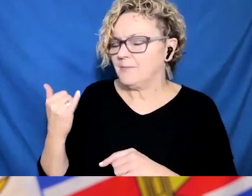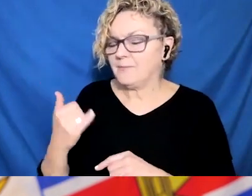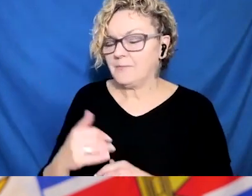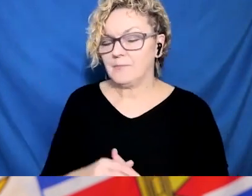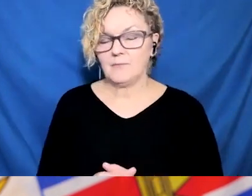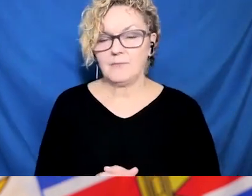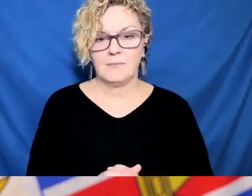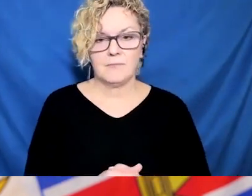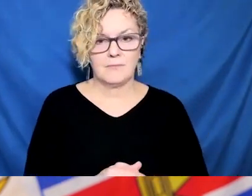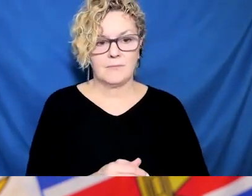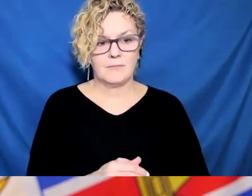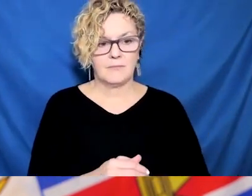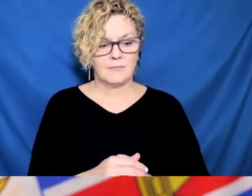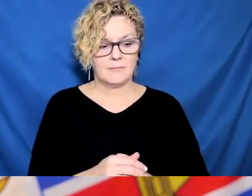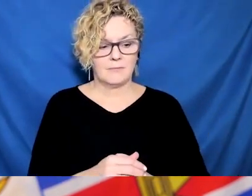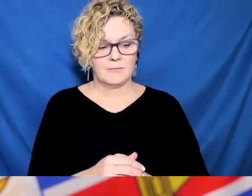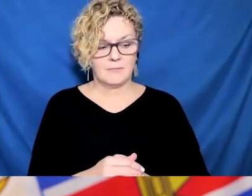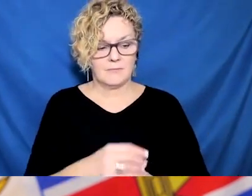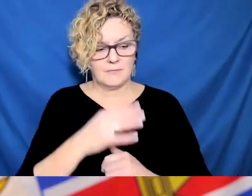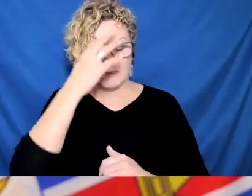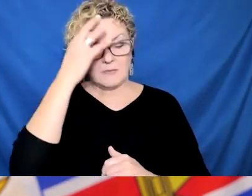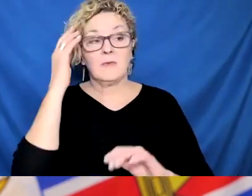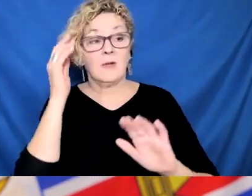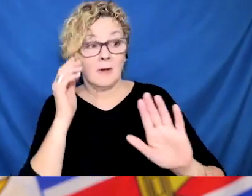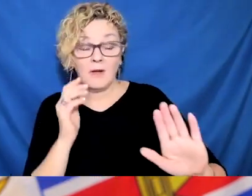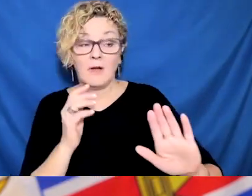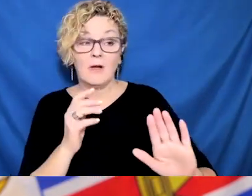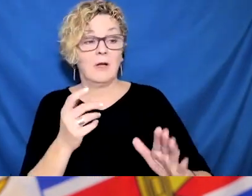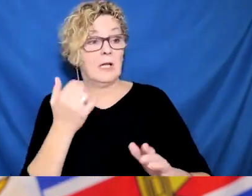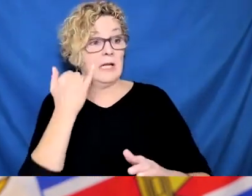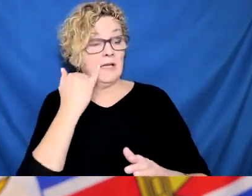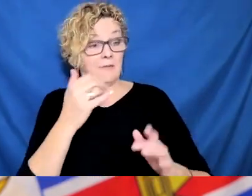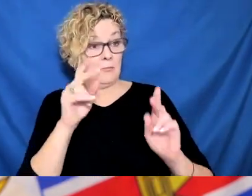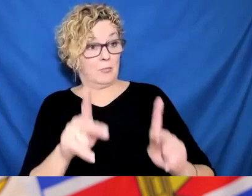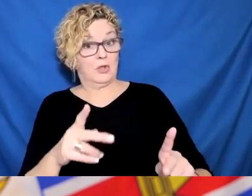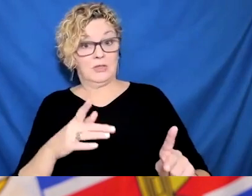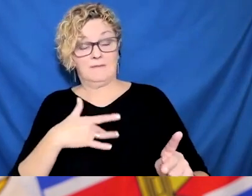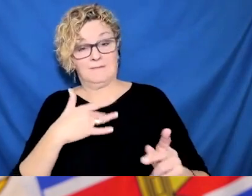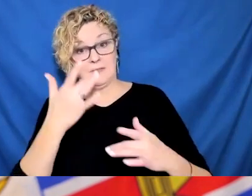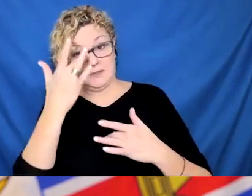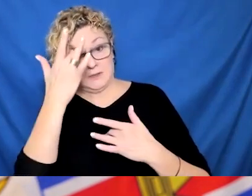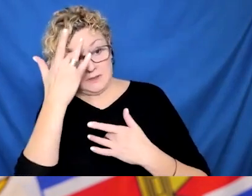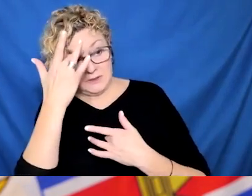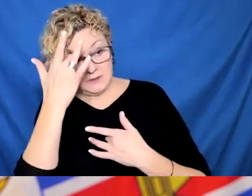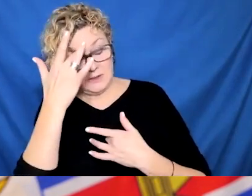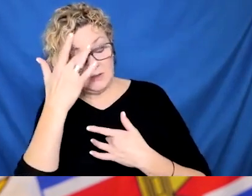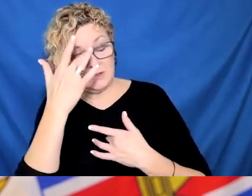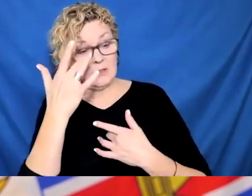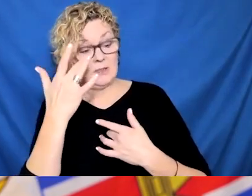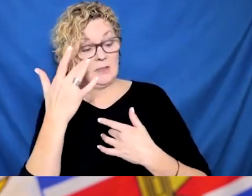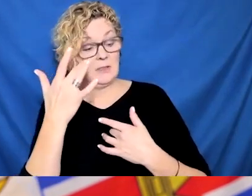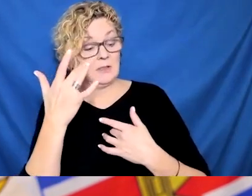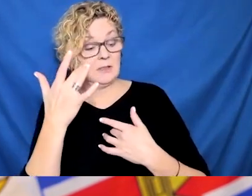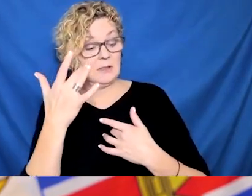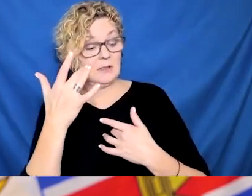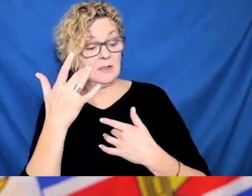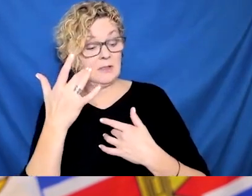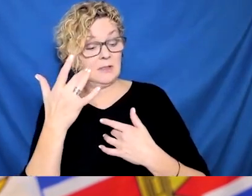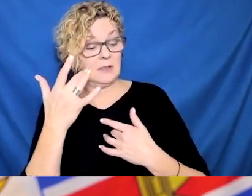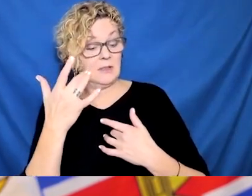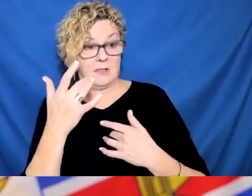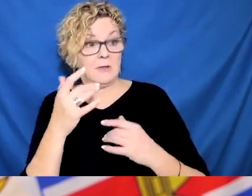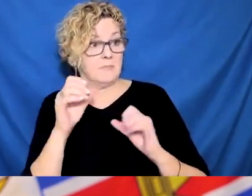seeing more severe illness happen. And we're dealing with slightly different proportions of Omicron versus Delta and people who are